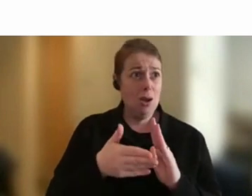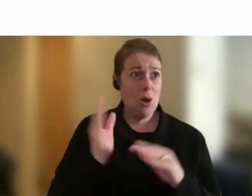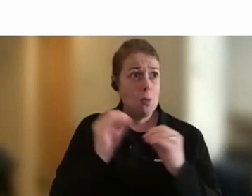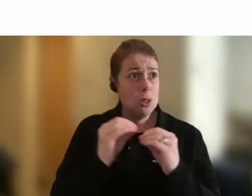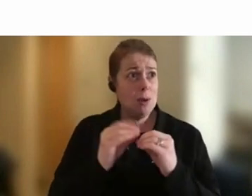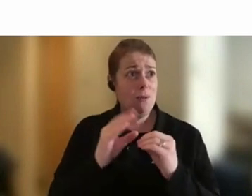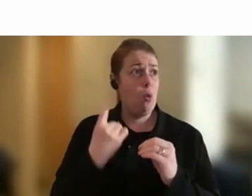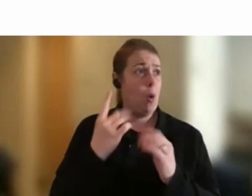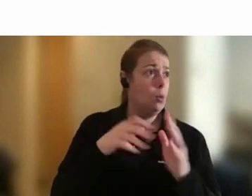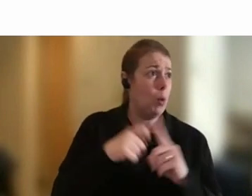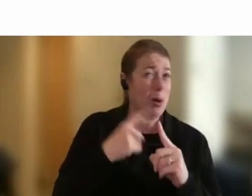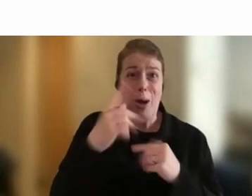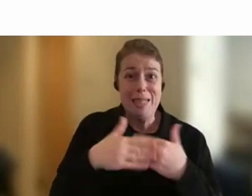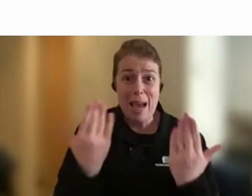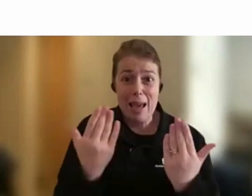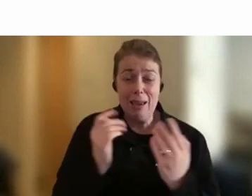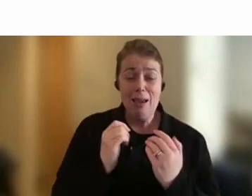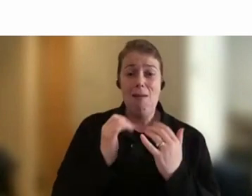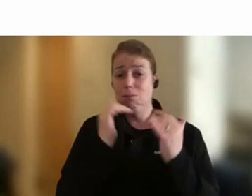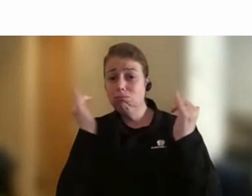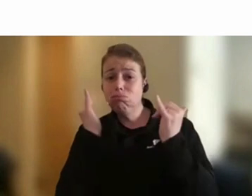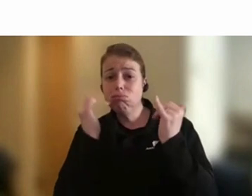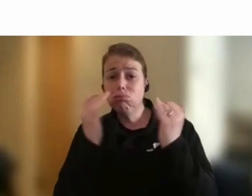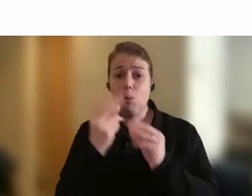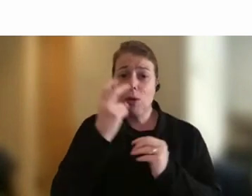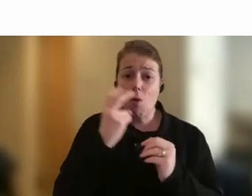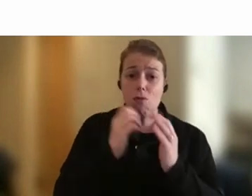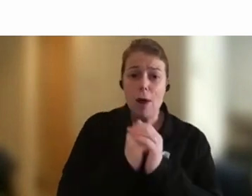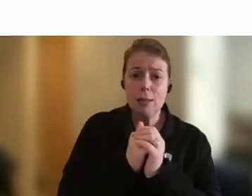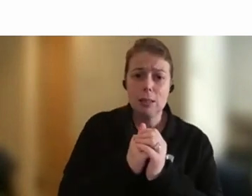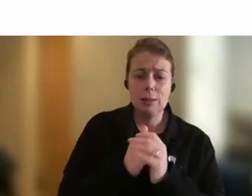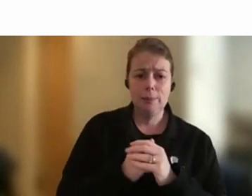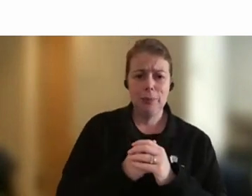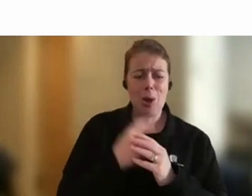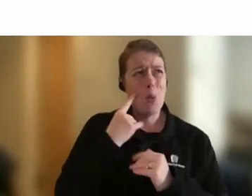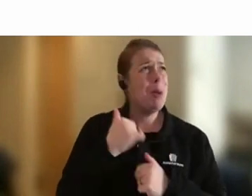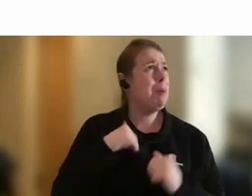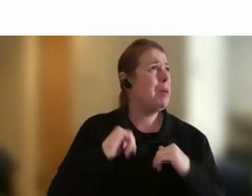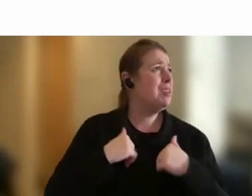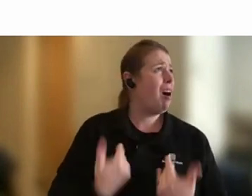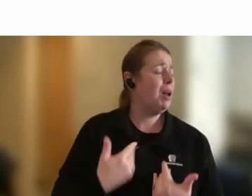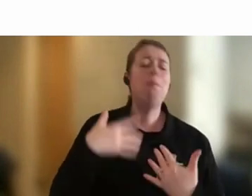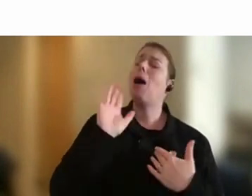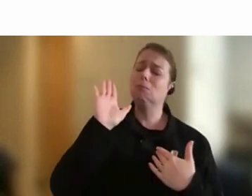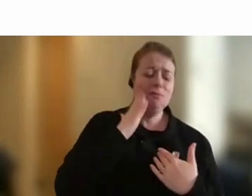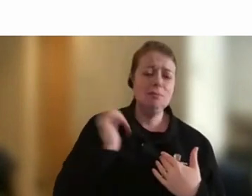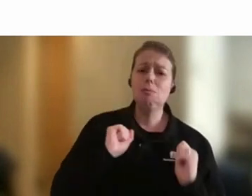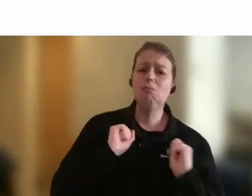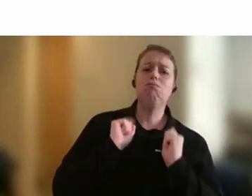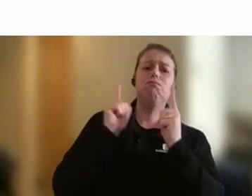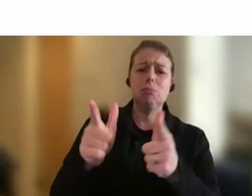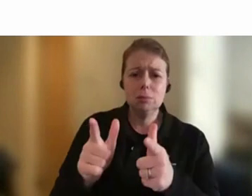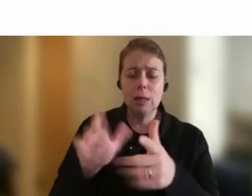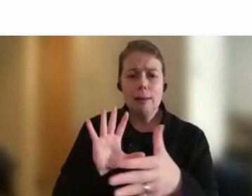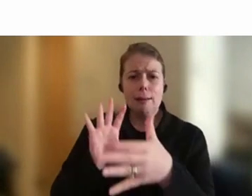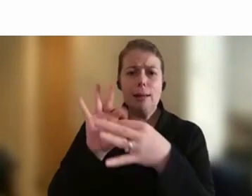my friends. And a lot of my old friends were there. And I thought a lot about doing it. And I thought, oh, maybe I'll be too tired. And I did it. And I just, reconnecting with my